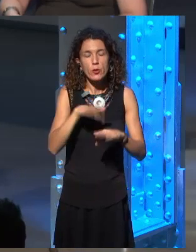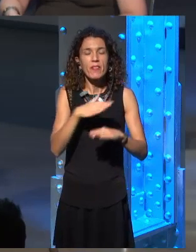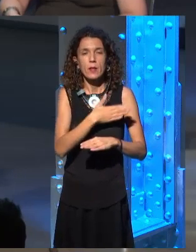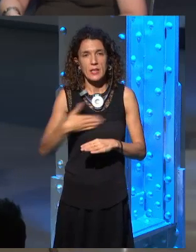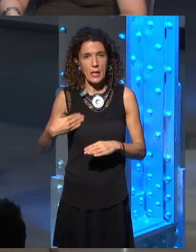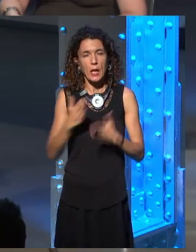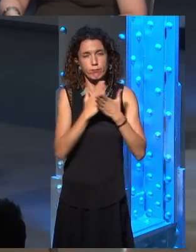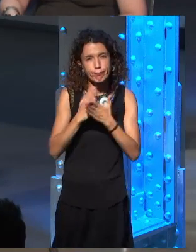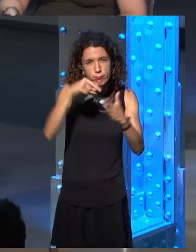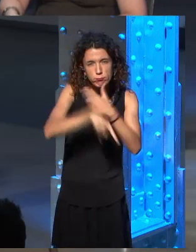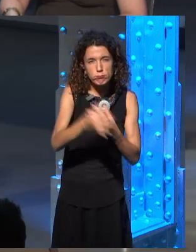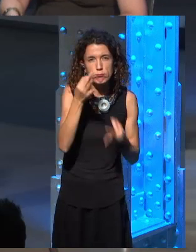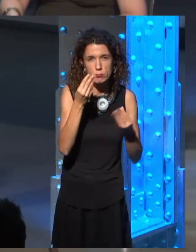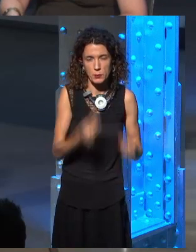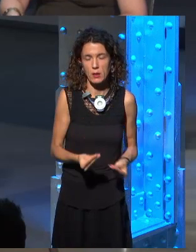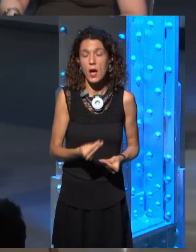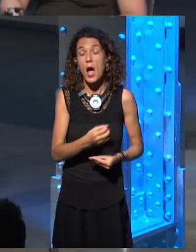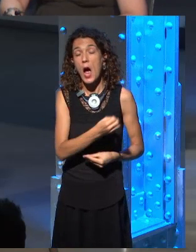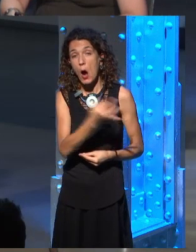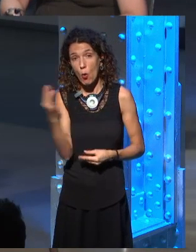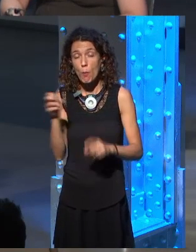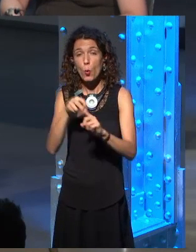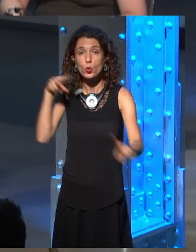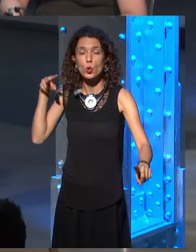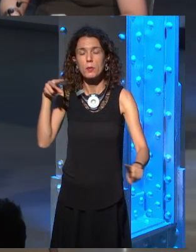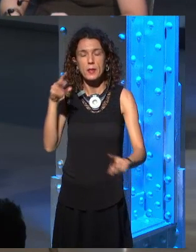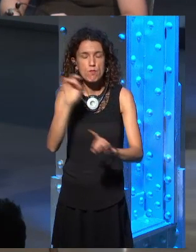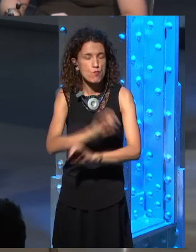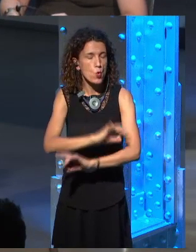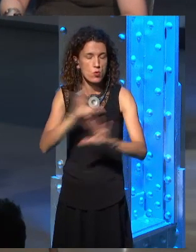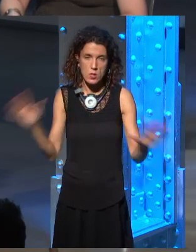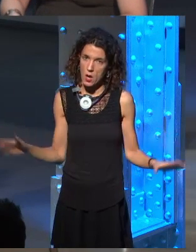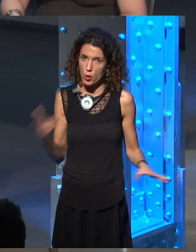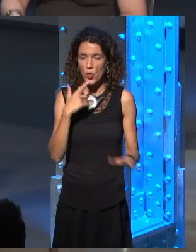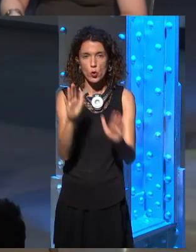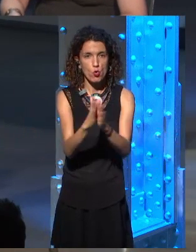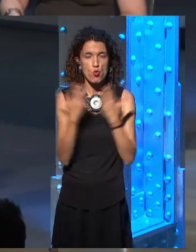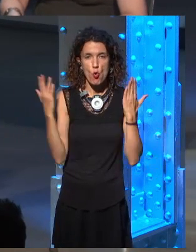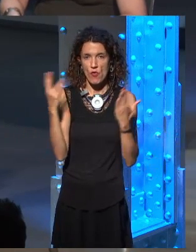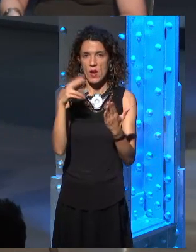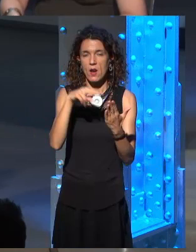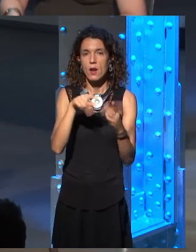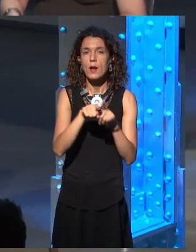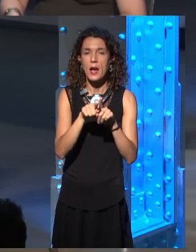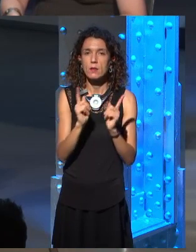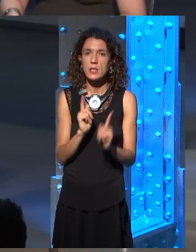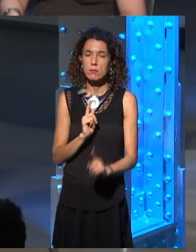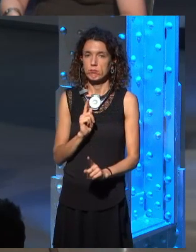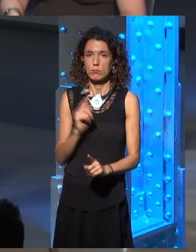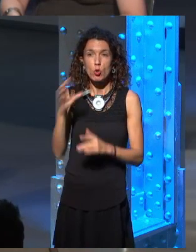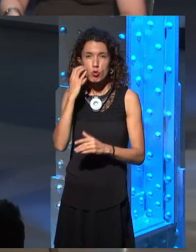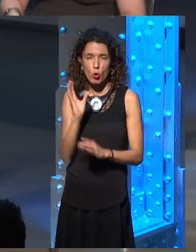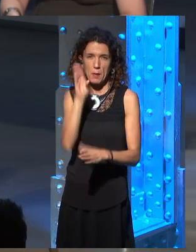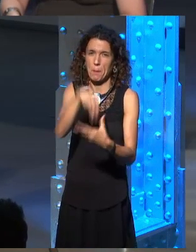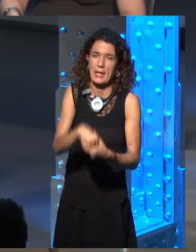And the other thing is, there is a clear point of view. He clearly brings himself, to some degree, to his stories. You know, who does